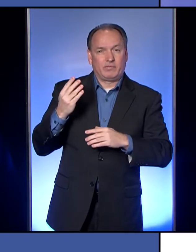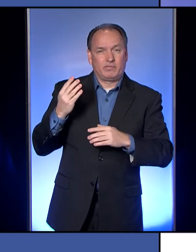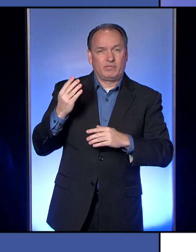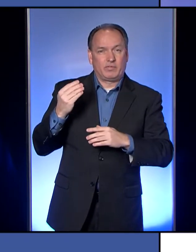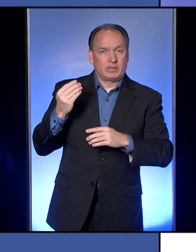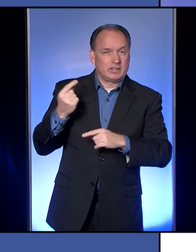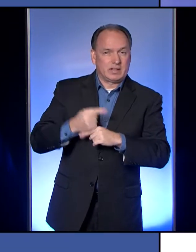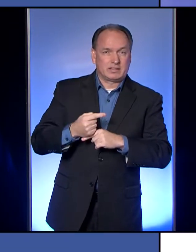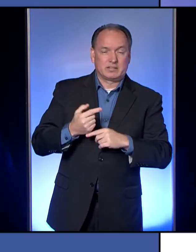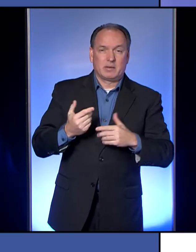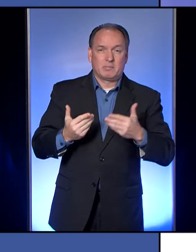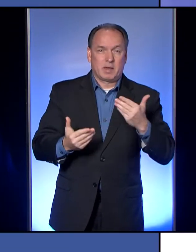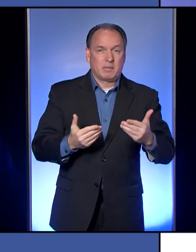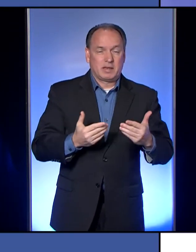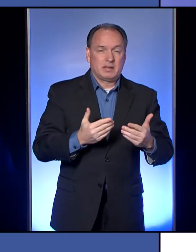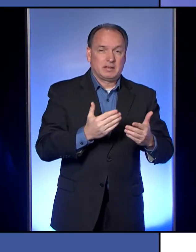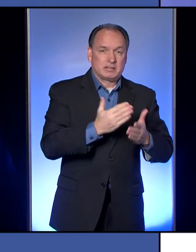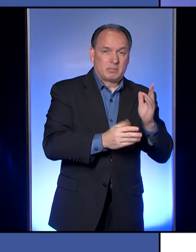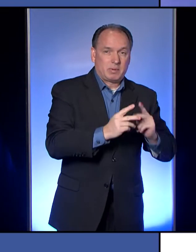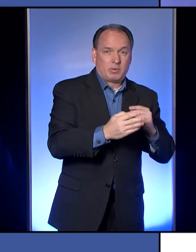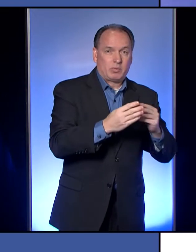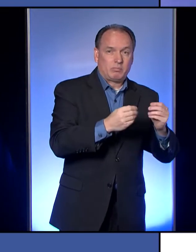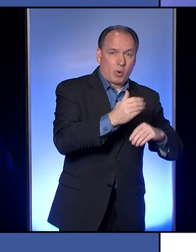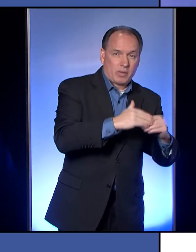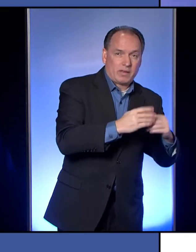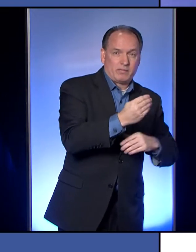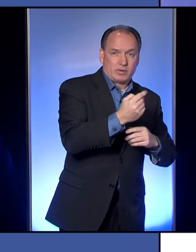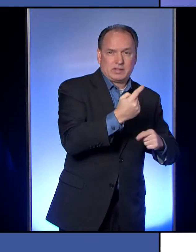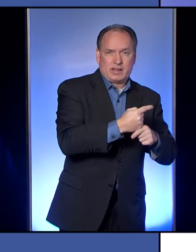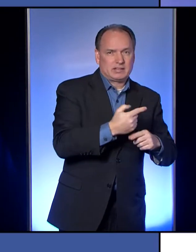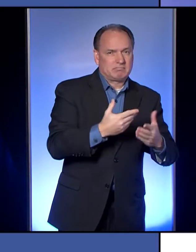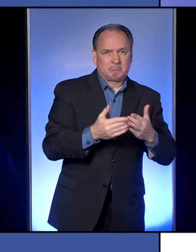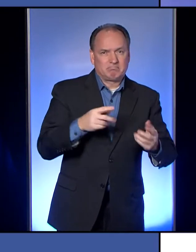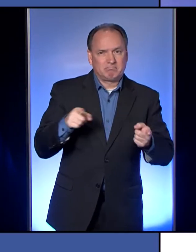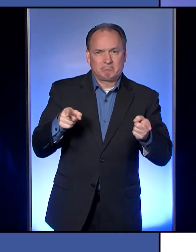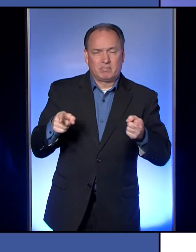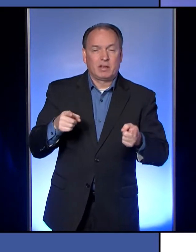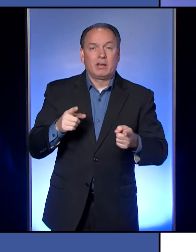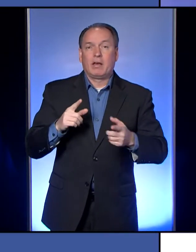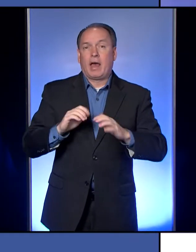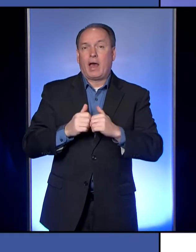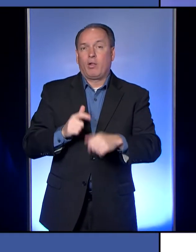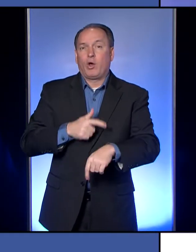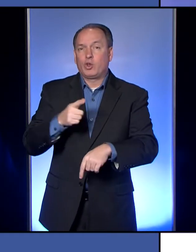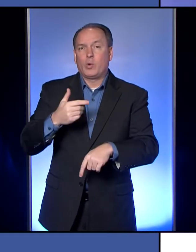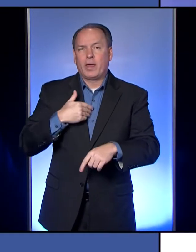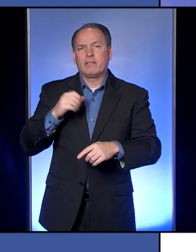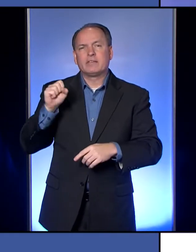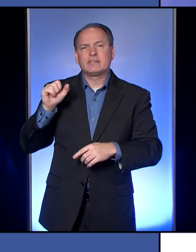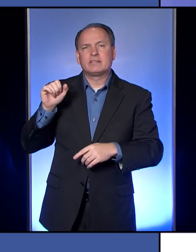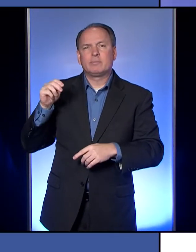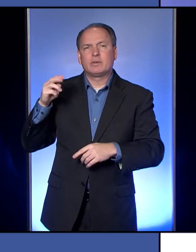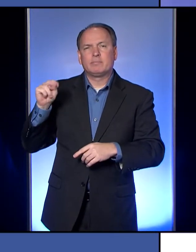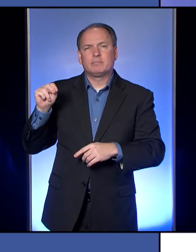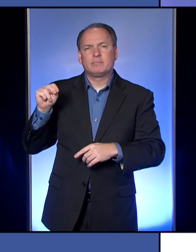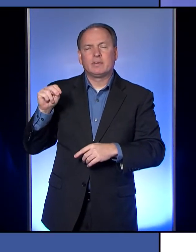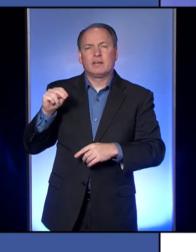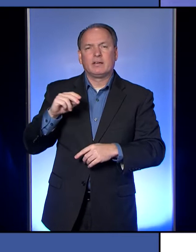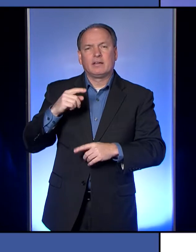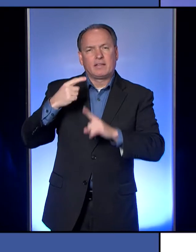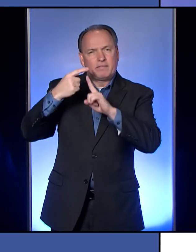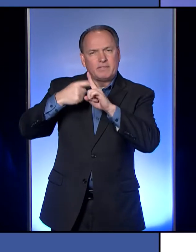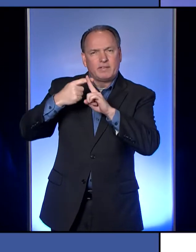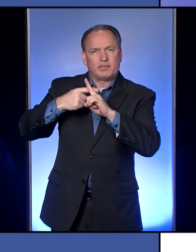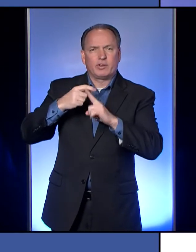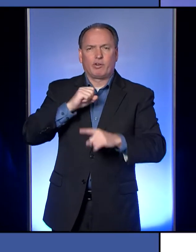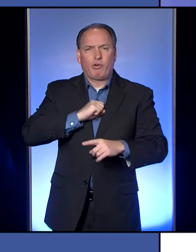that might be longer than 14 days. So however long you have those symptoms, you know, the fever and the cough and and all of